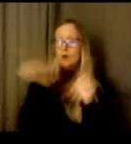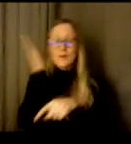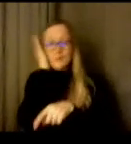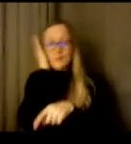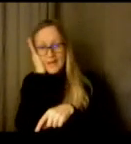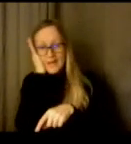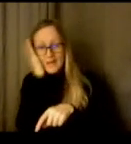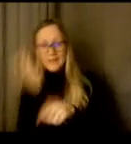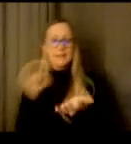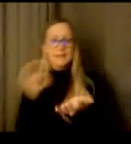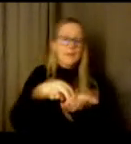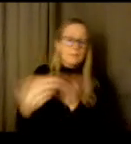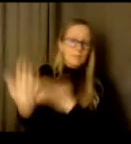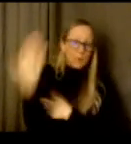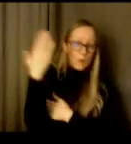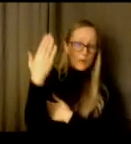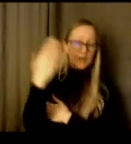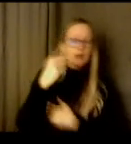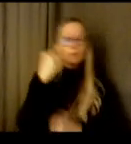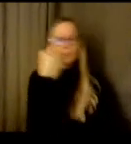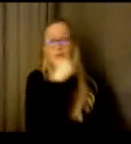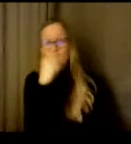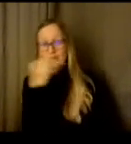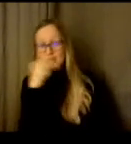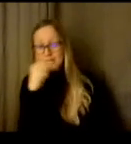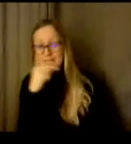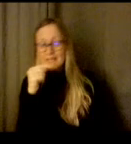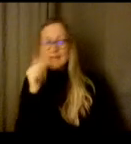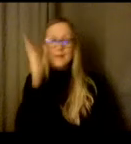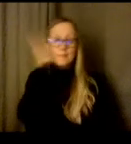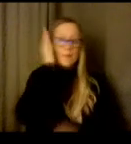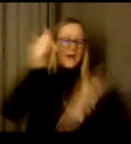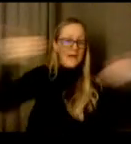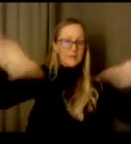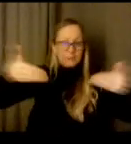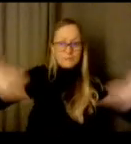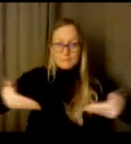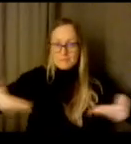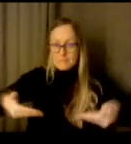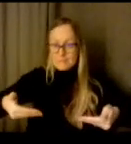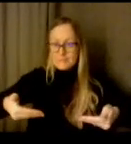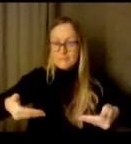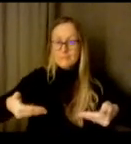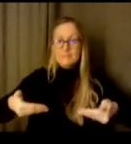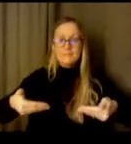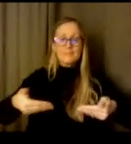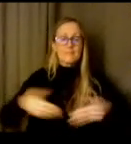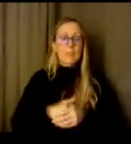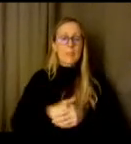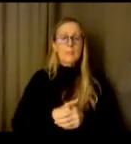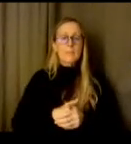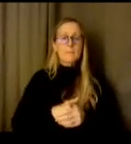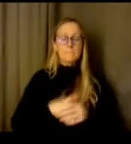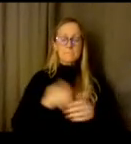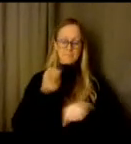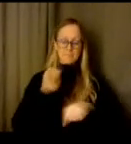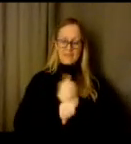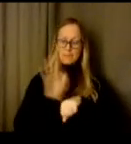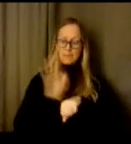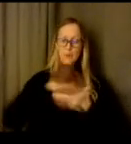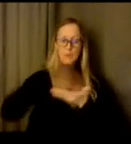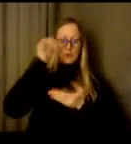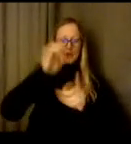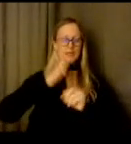um brushing our teeth making your bed getting up and making sure that our our our learning environment is set up